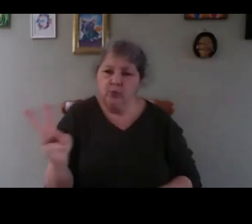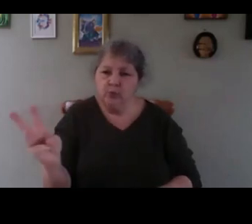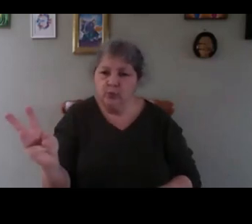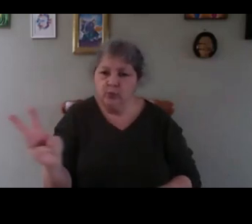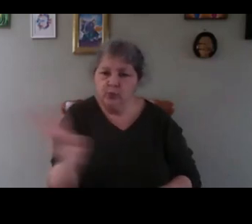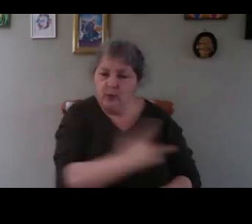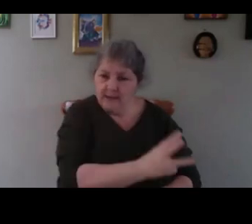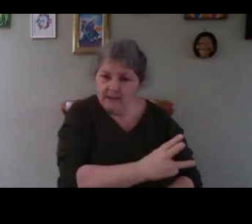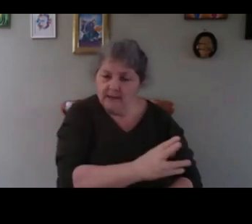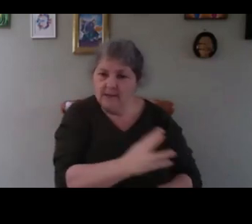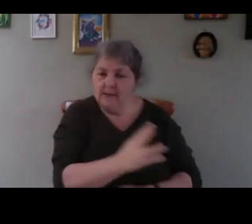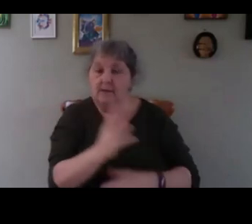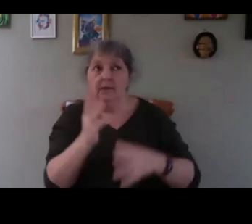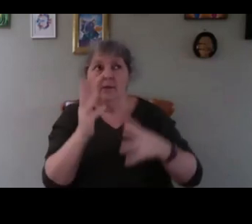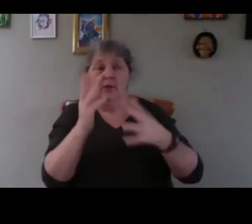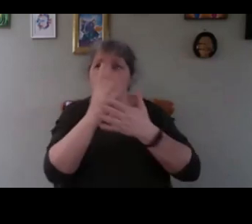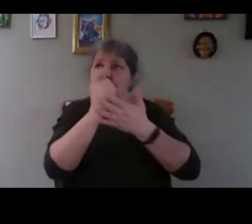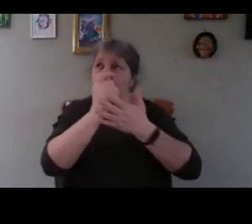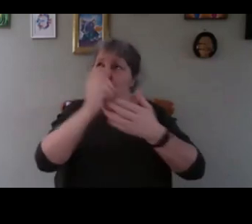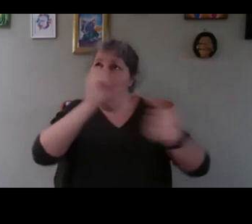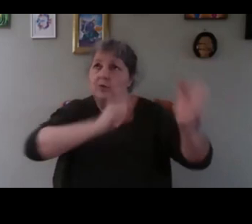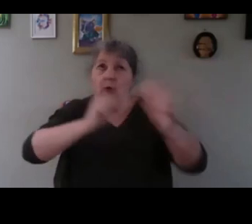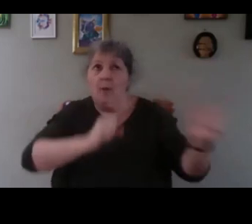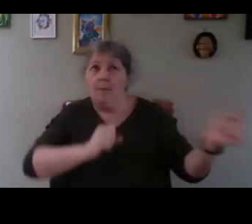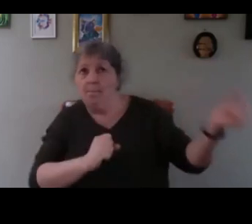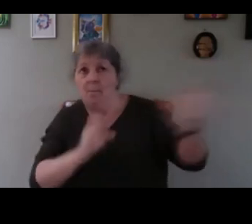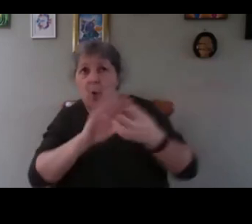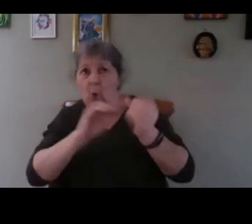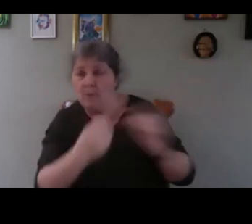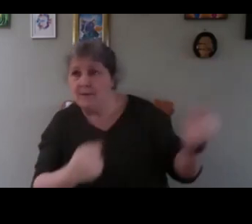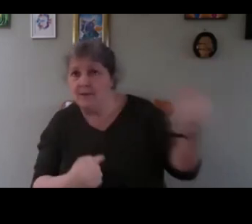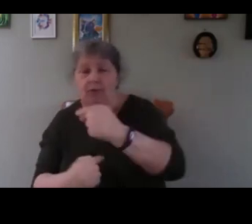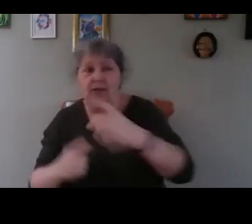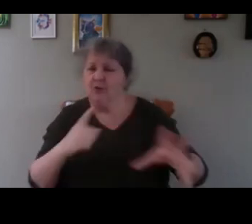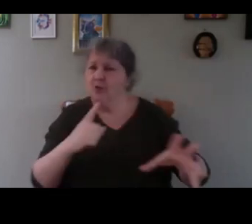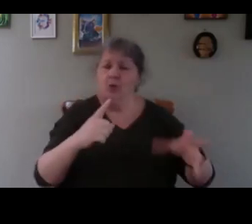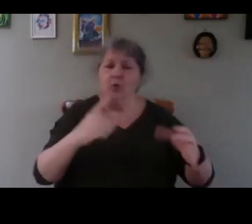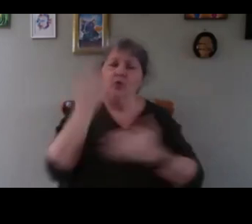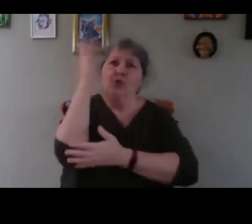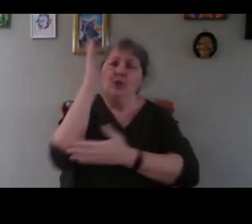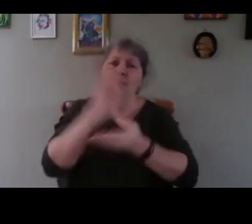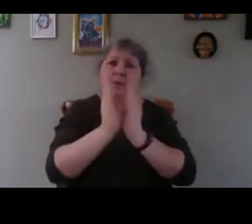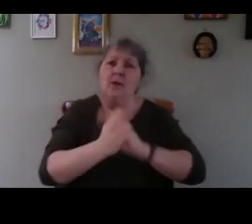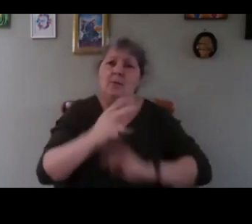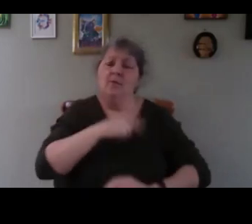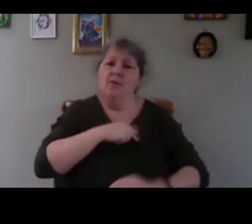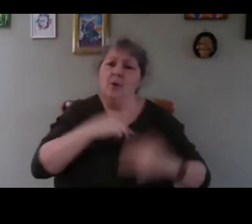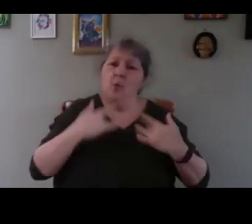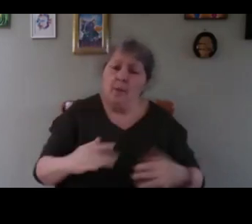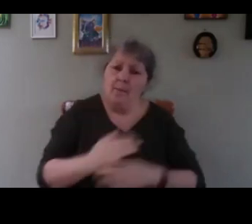from another direction and they are very weakened by that so it's why I use the peat you